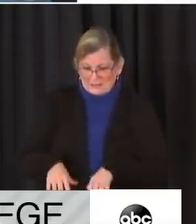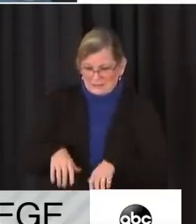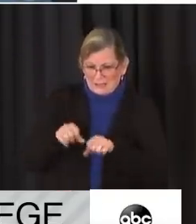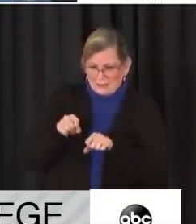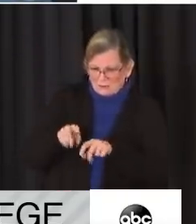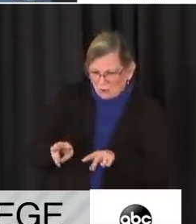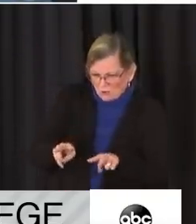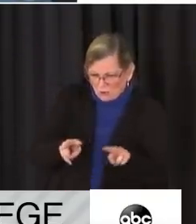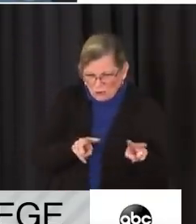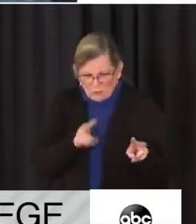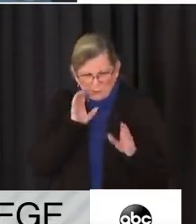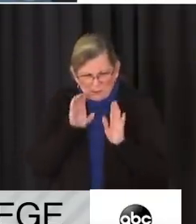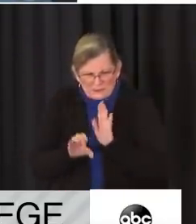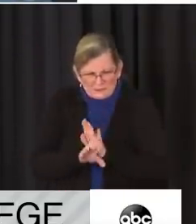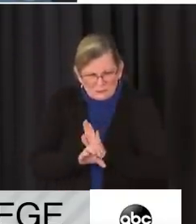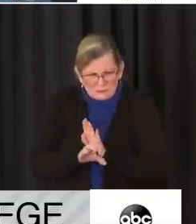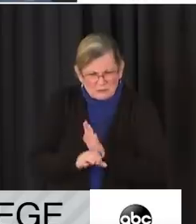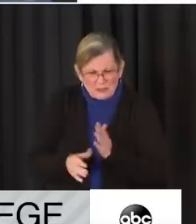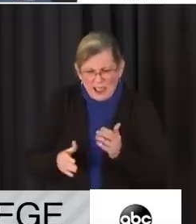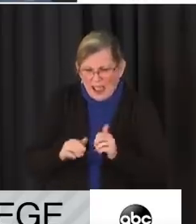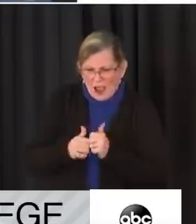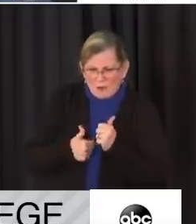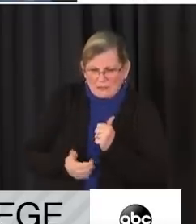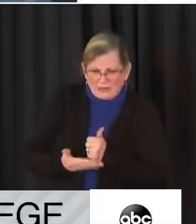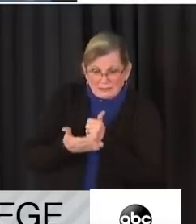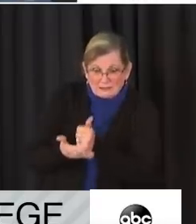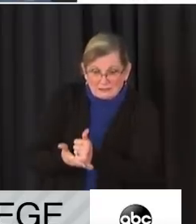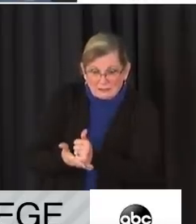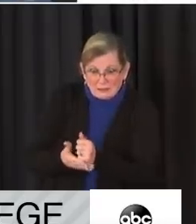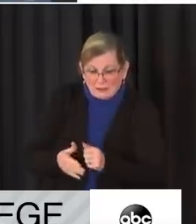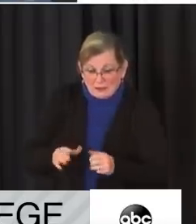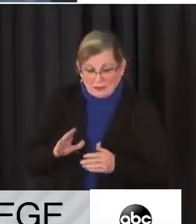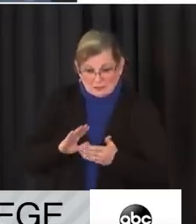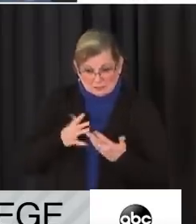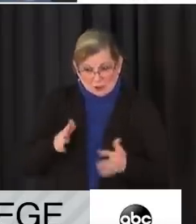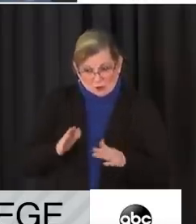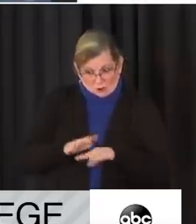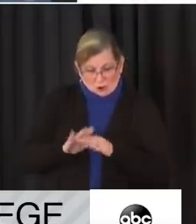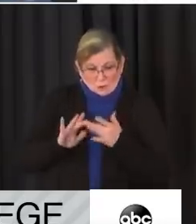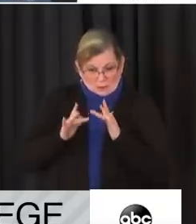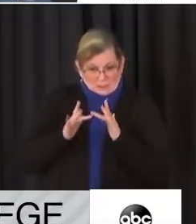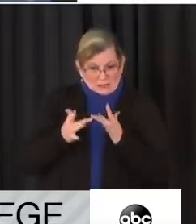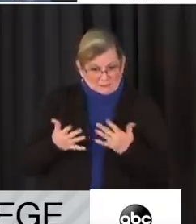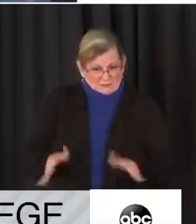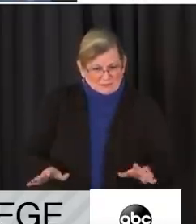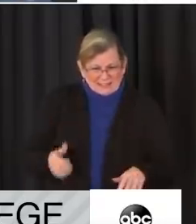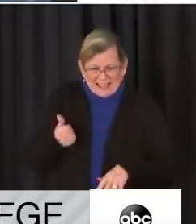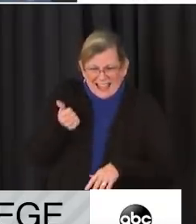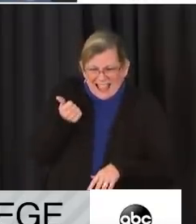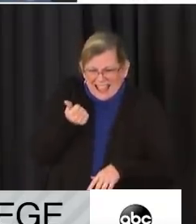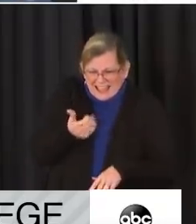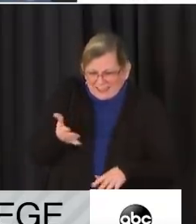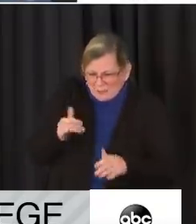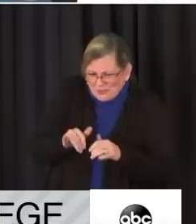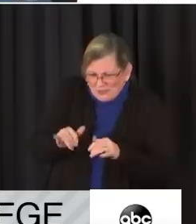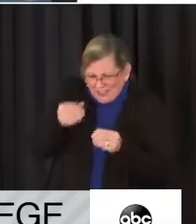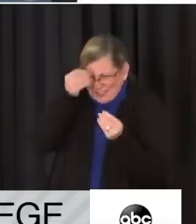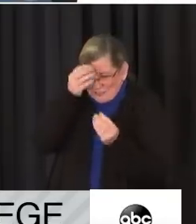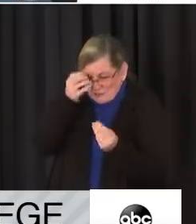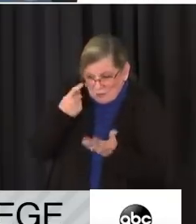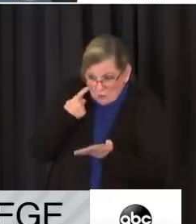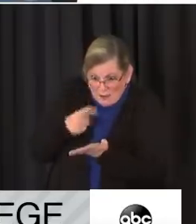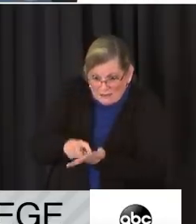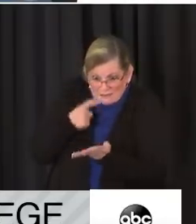them and provide us with assistance. Again, they have been publicly released on our website. Anyone with information on their identities